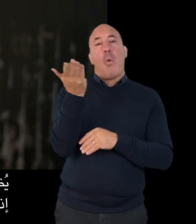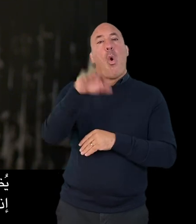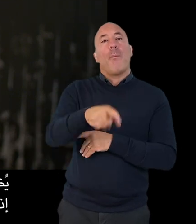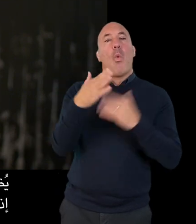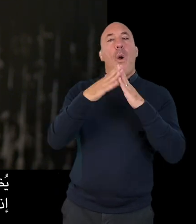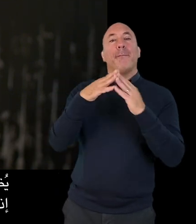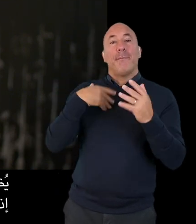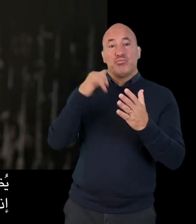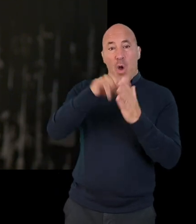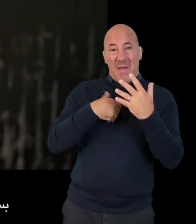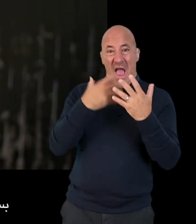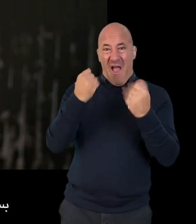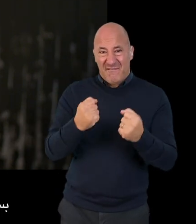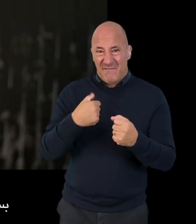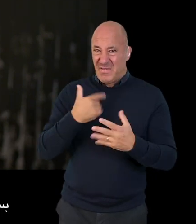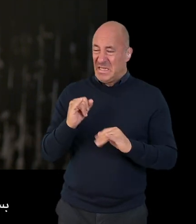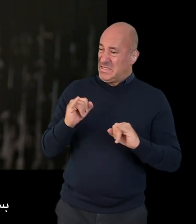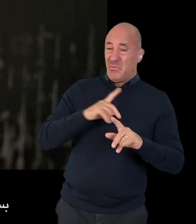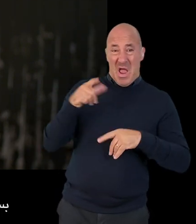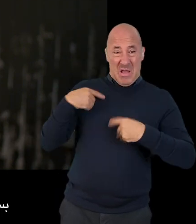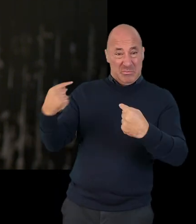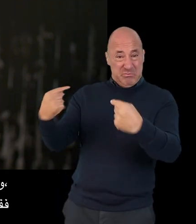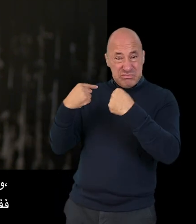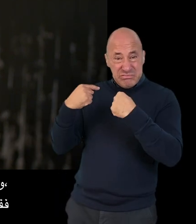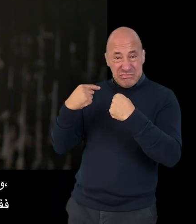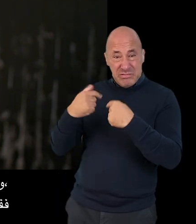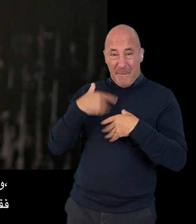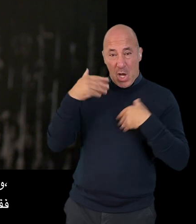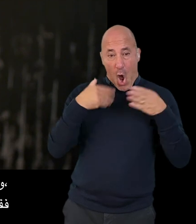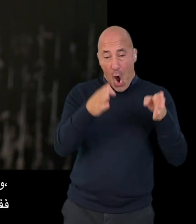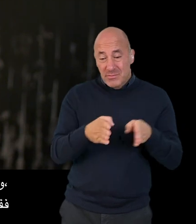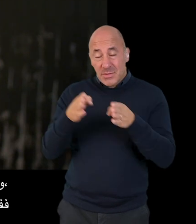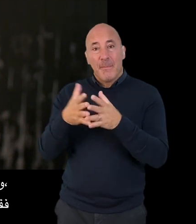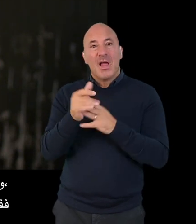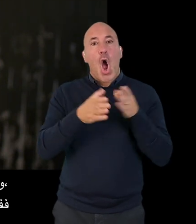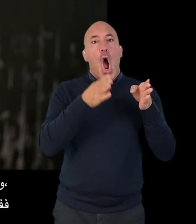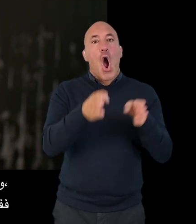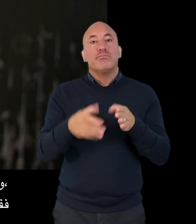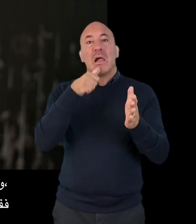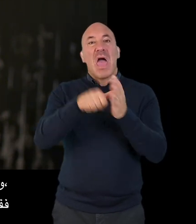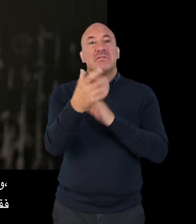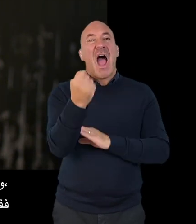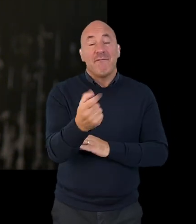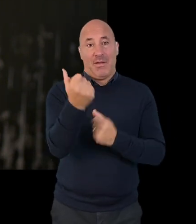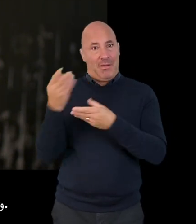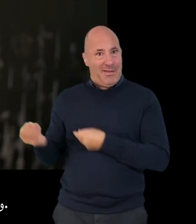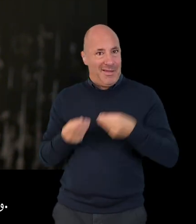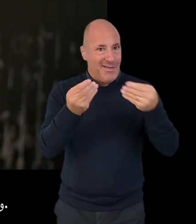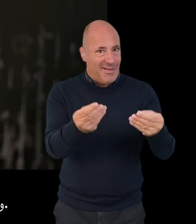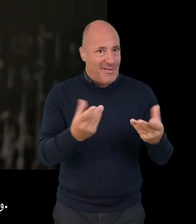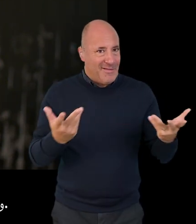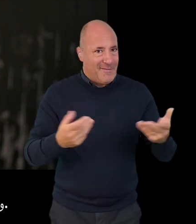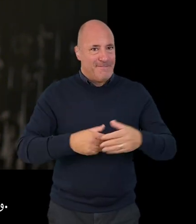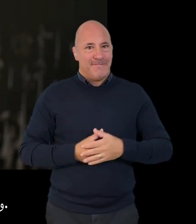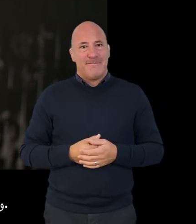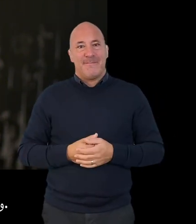example if you suffer because you've been attacked in your country and you were hospitalized you may have hospital letters or maybe